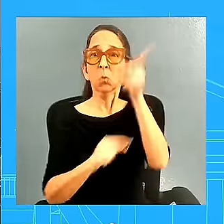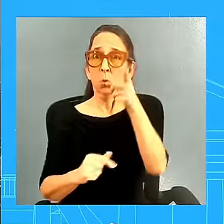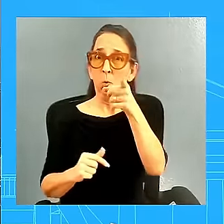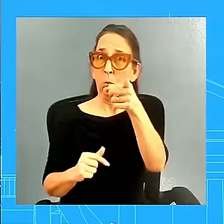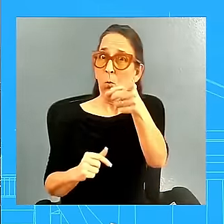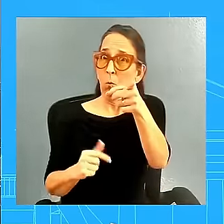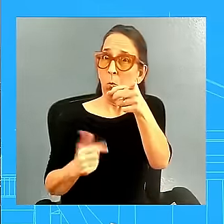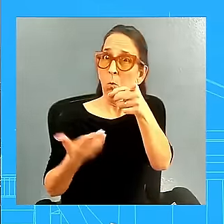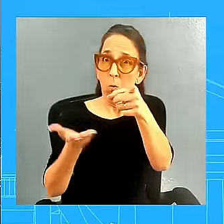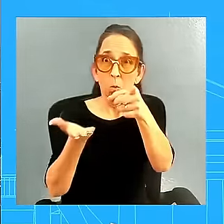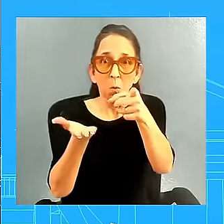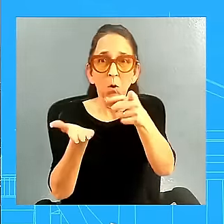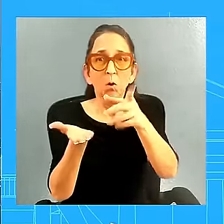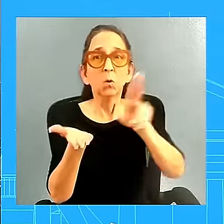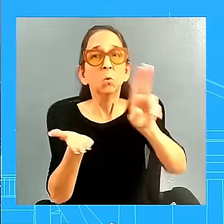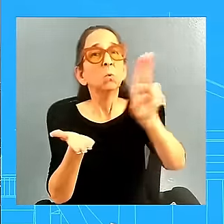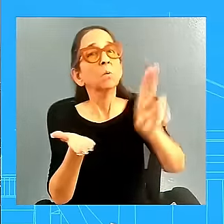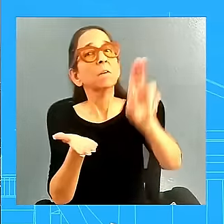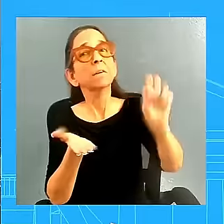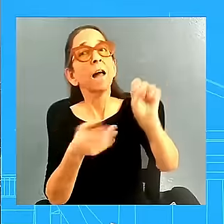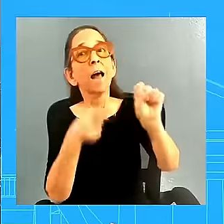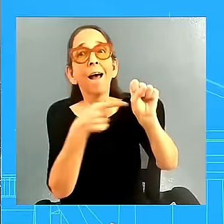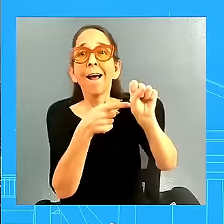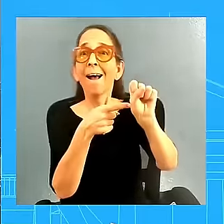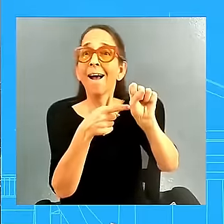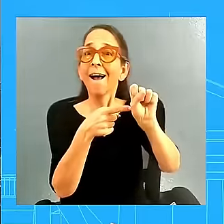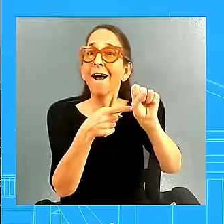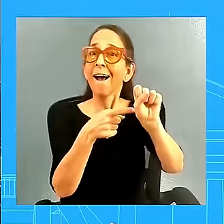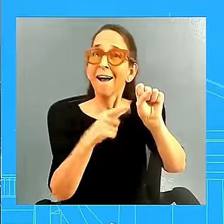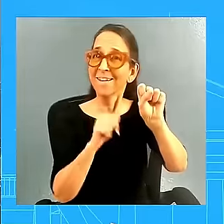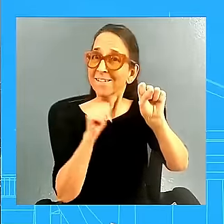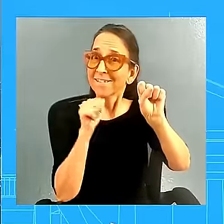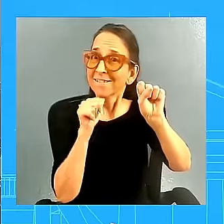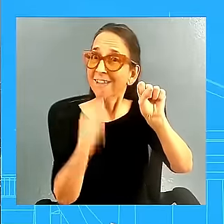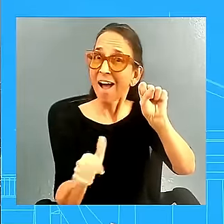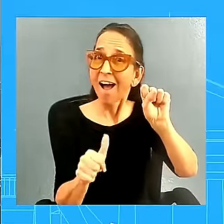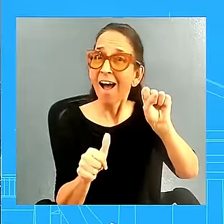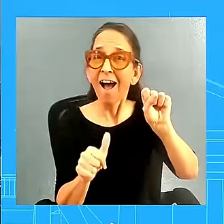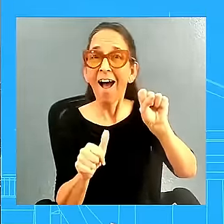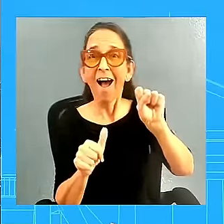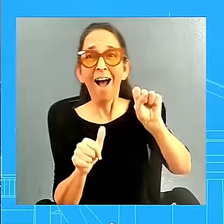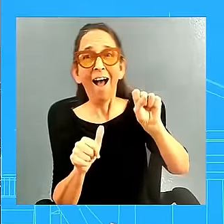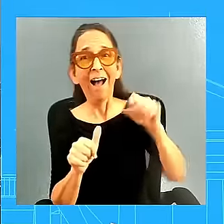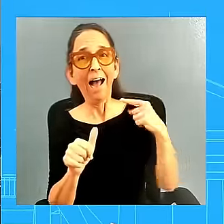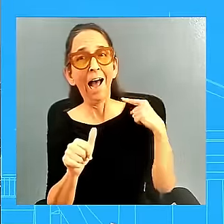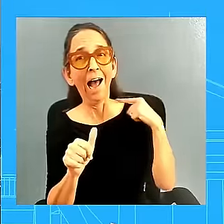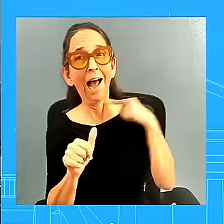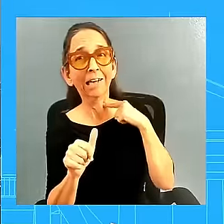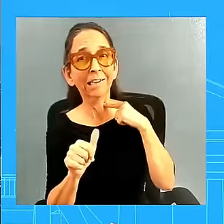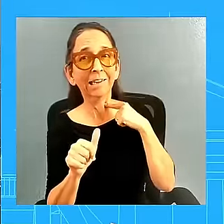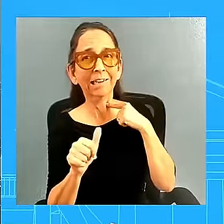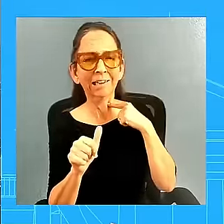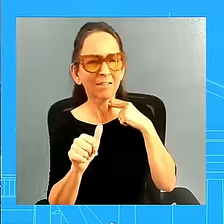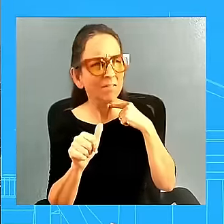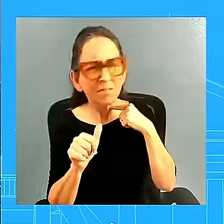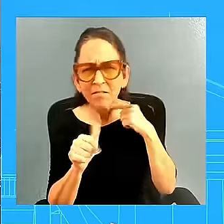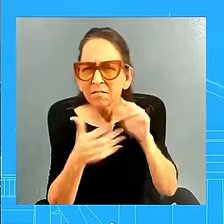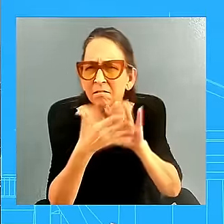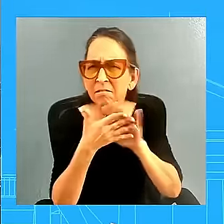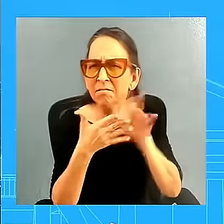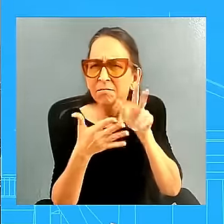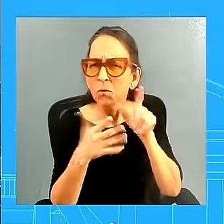analysis. So what is your assessment of intelligence intelligence cooperation with allies?